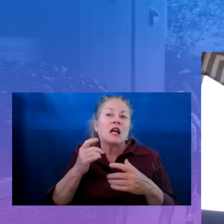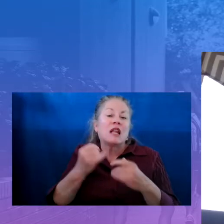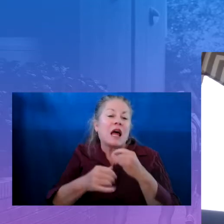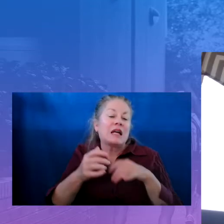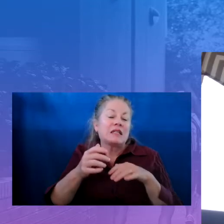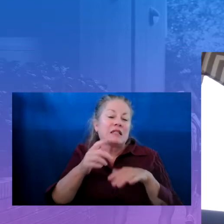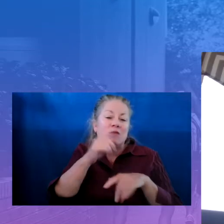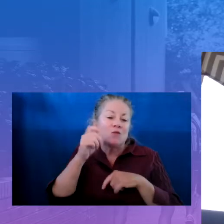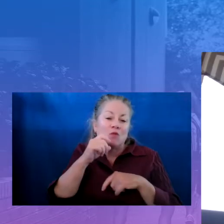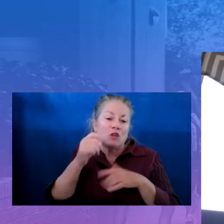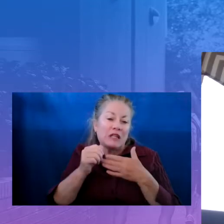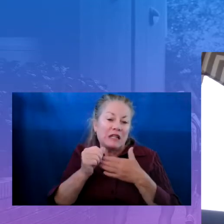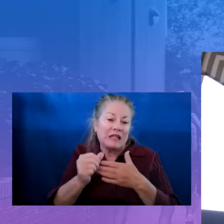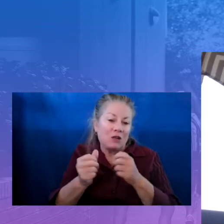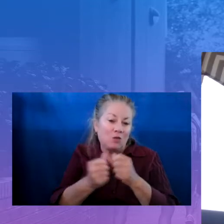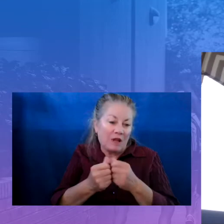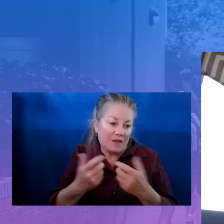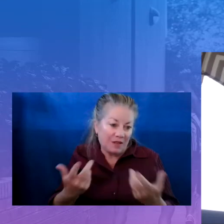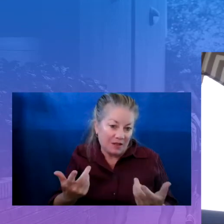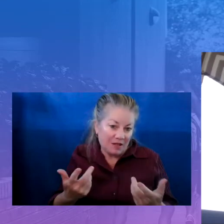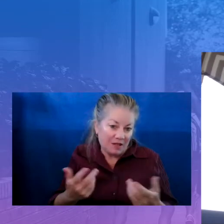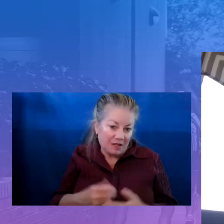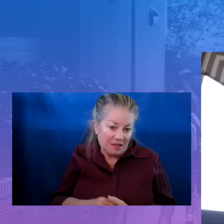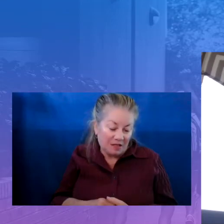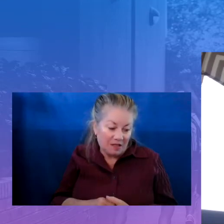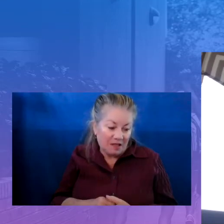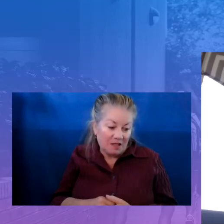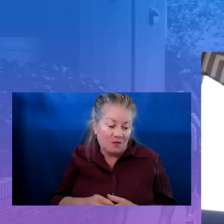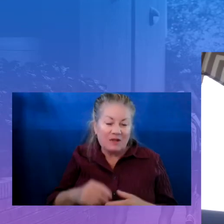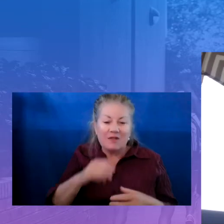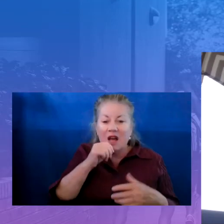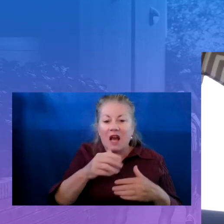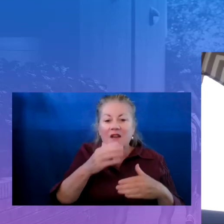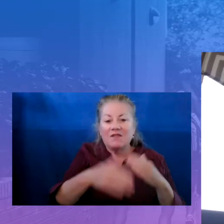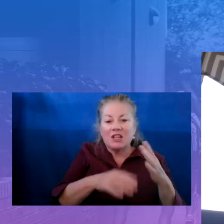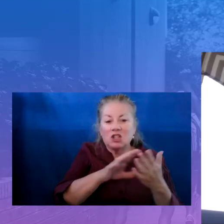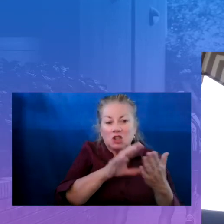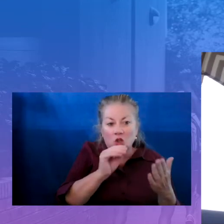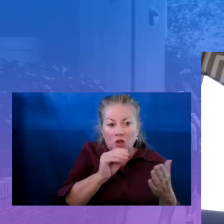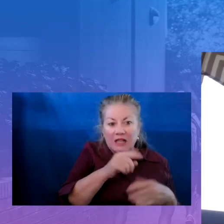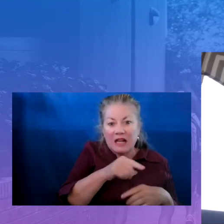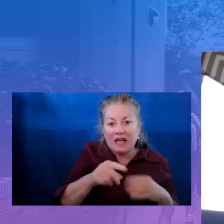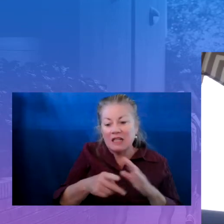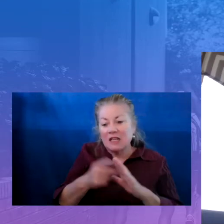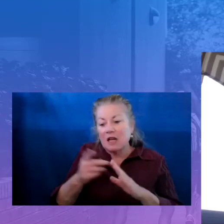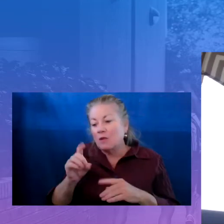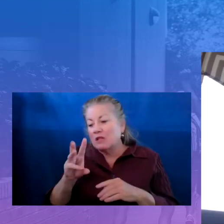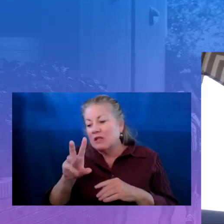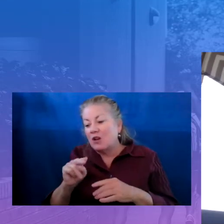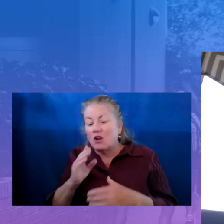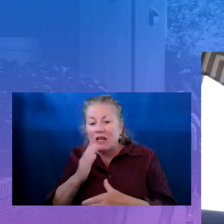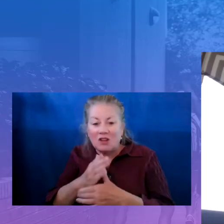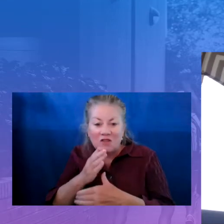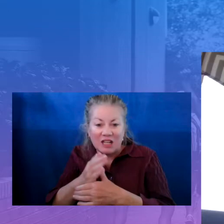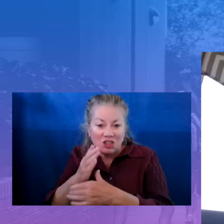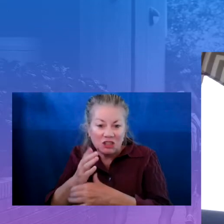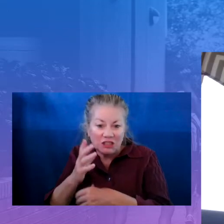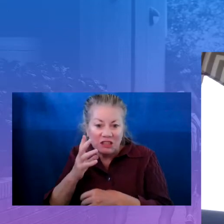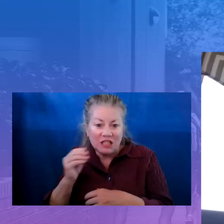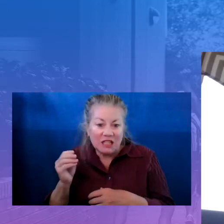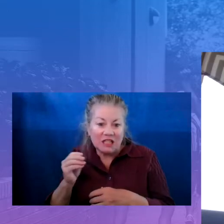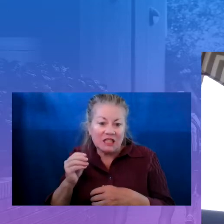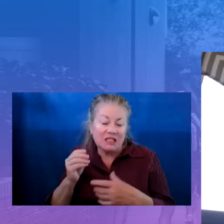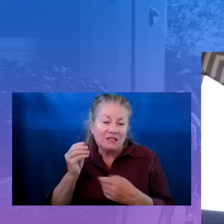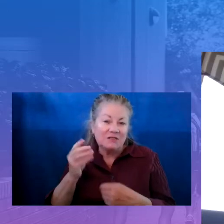you know, we have to tackle unfinished learning and we have to like double down on interventions and focus just on the cognitive side of the work. While